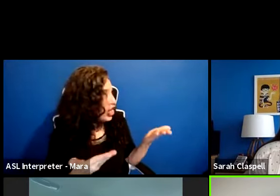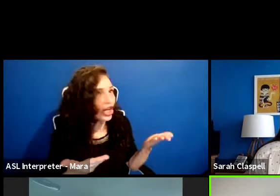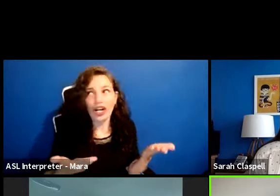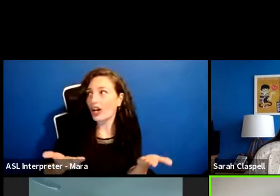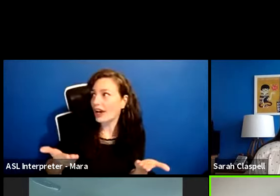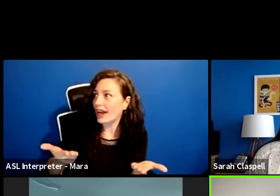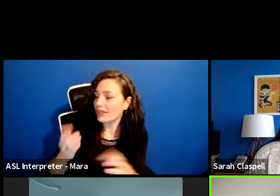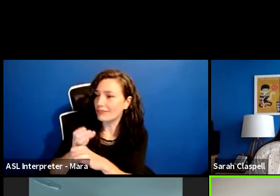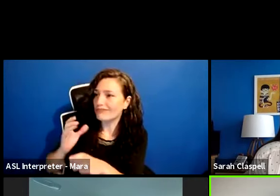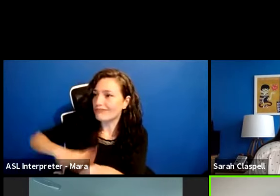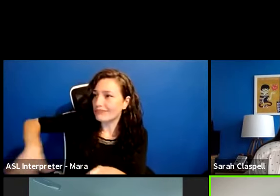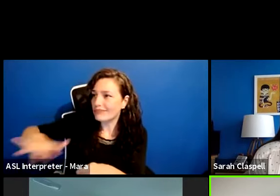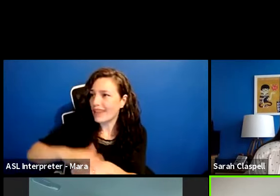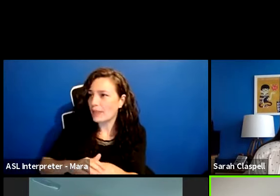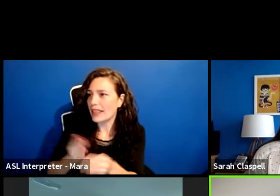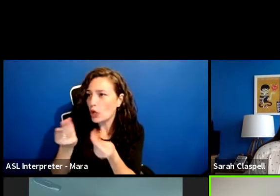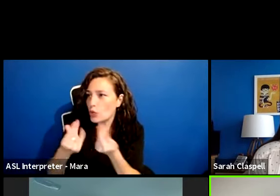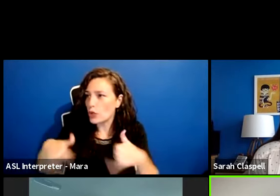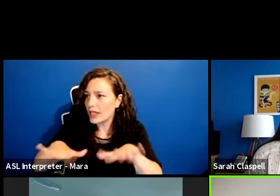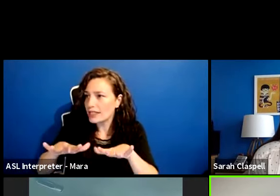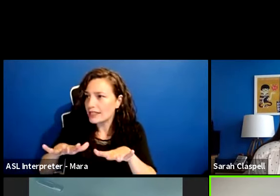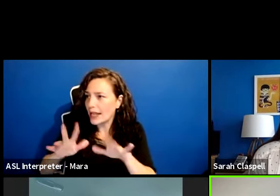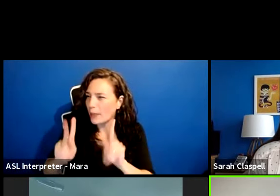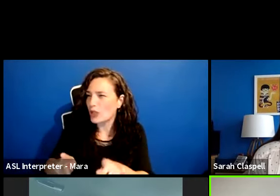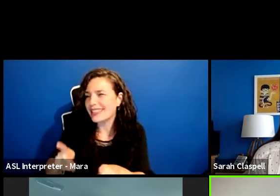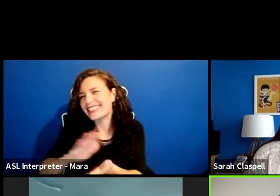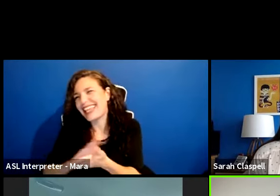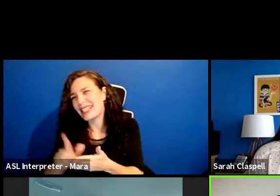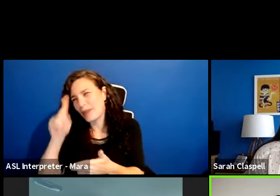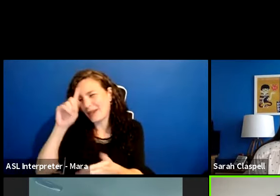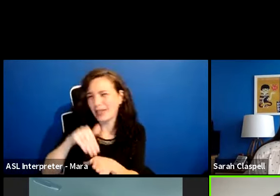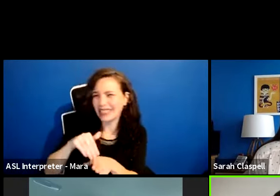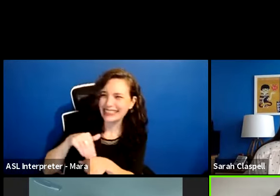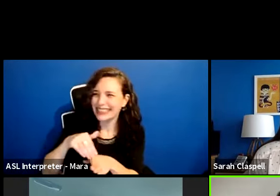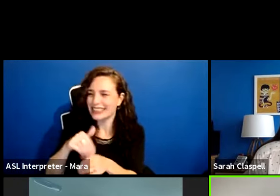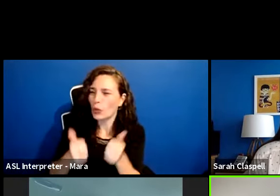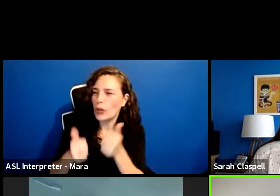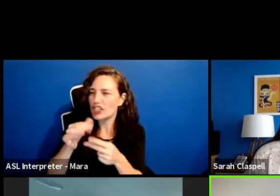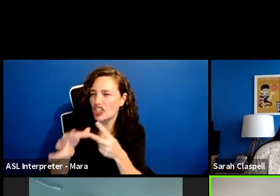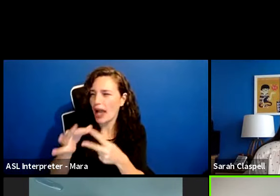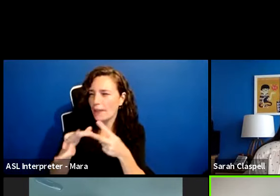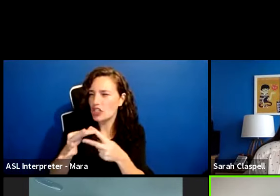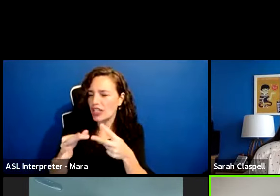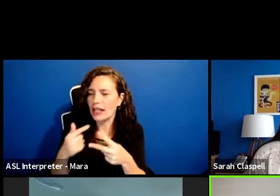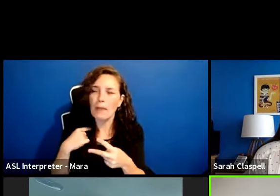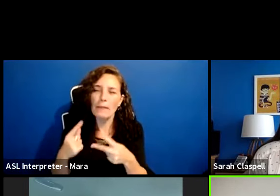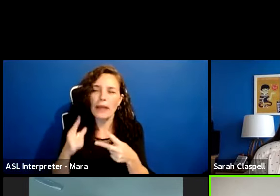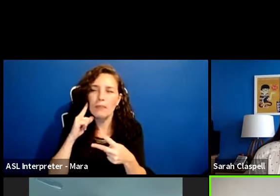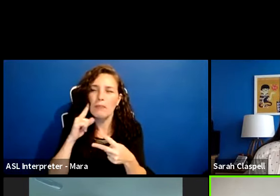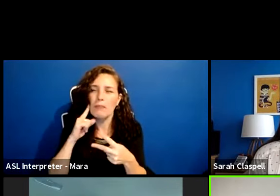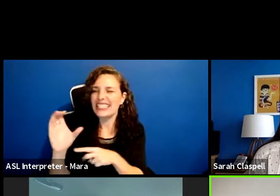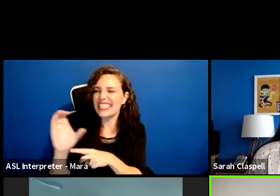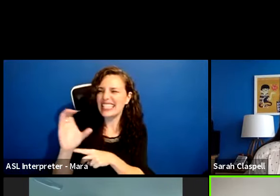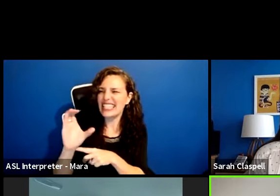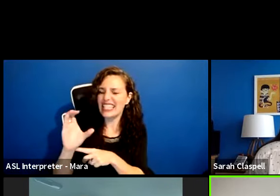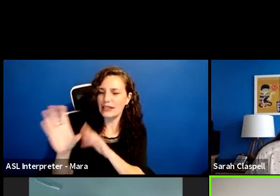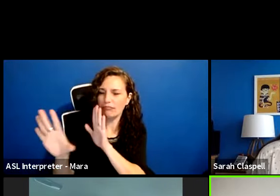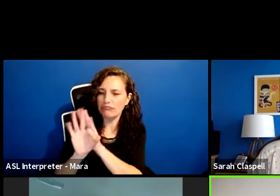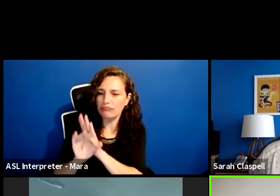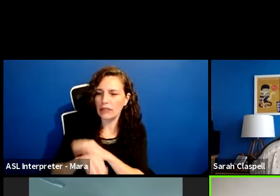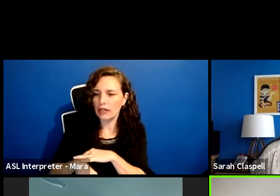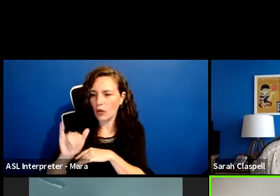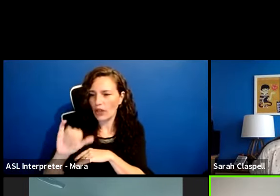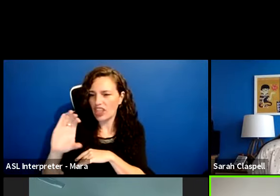nice, but like, I have to weigh my options, you know, like I could go with C with the shedding and the